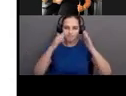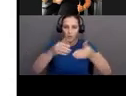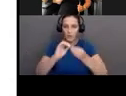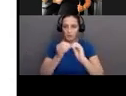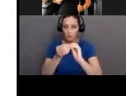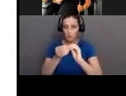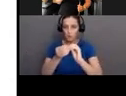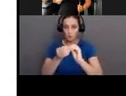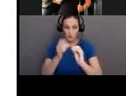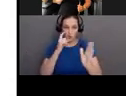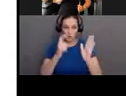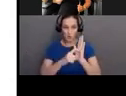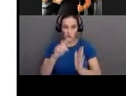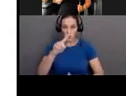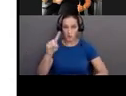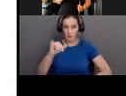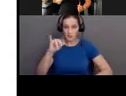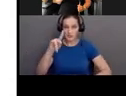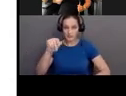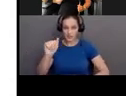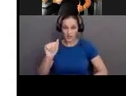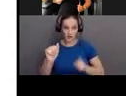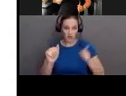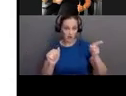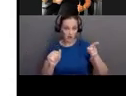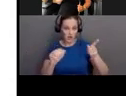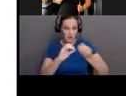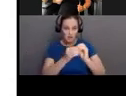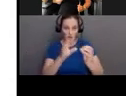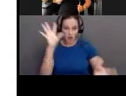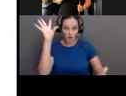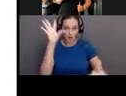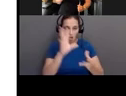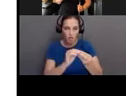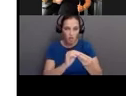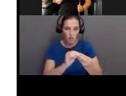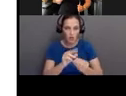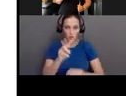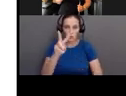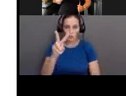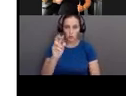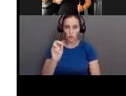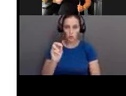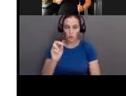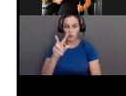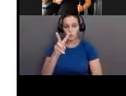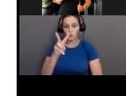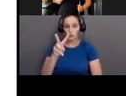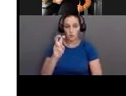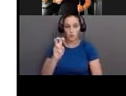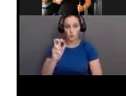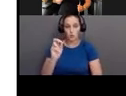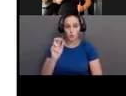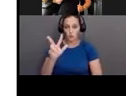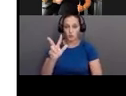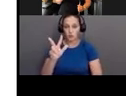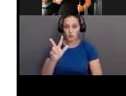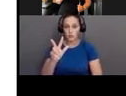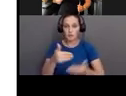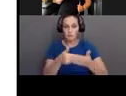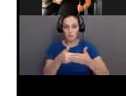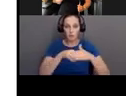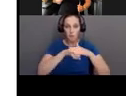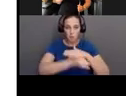from the CDC, there have been 203 infants born with birth defects due to Zika